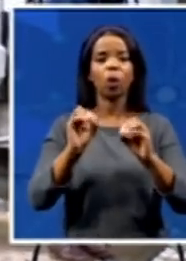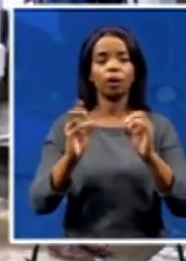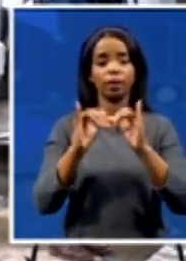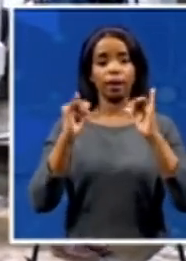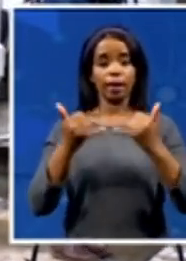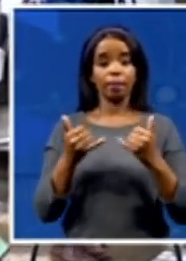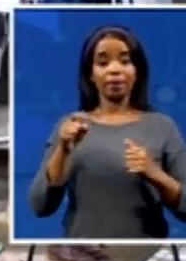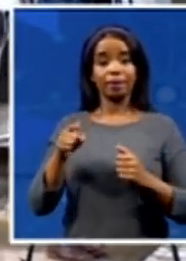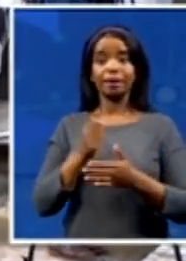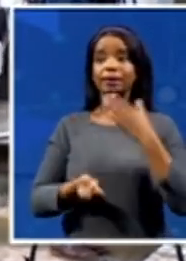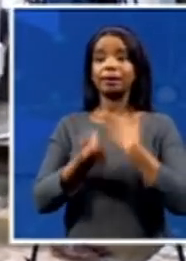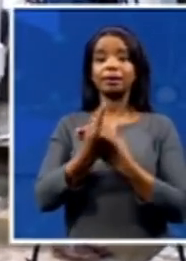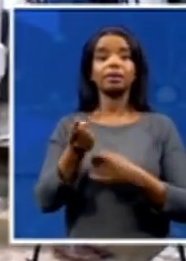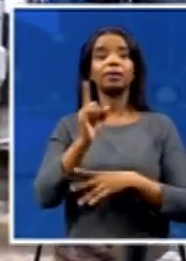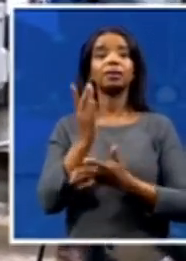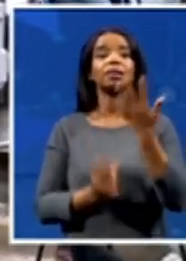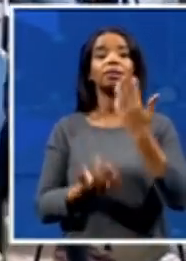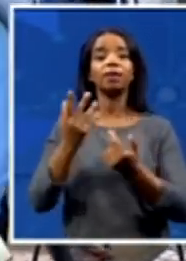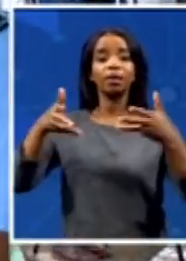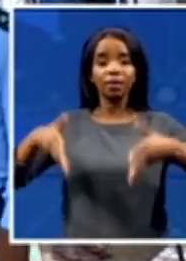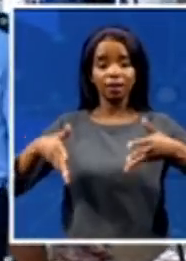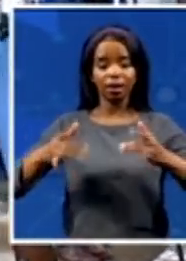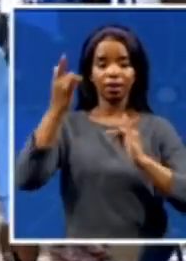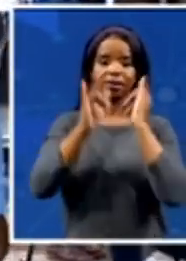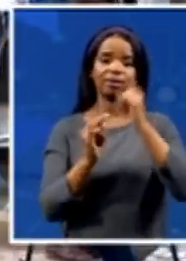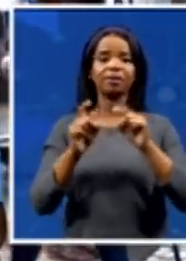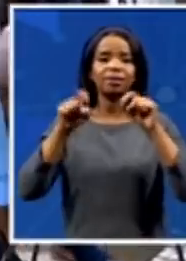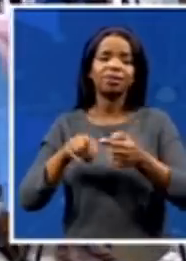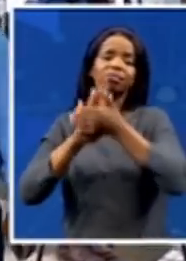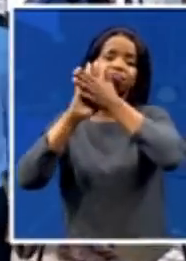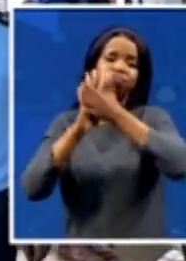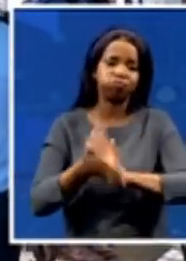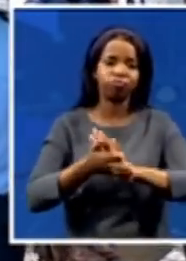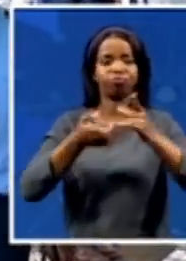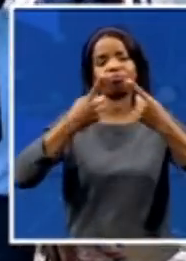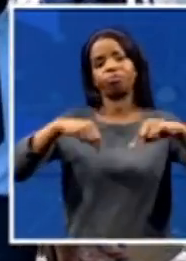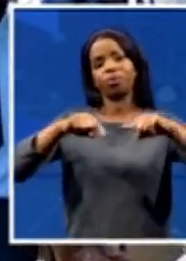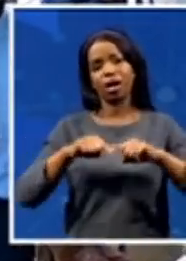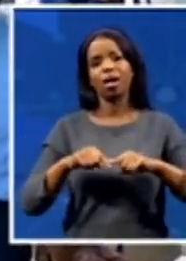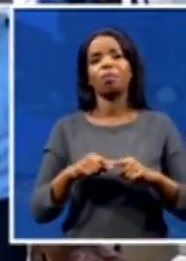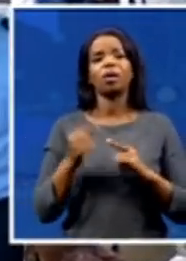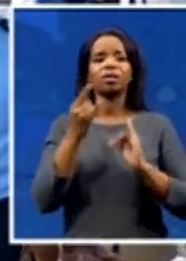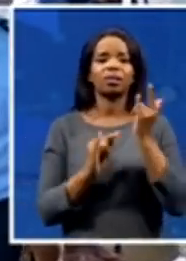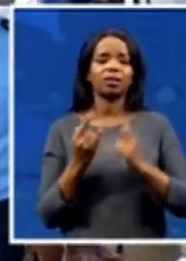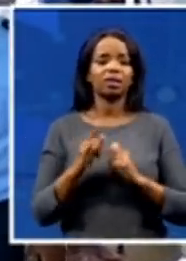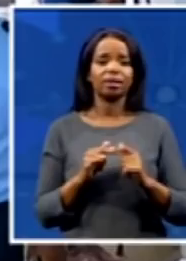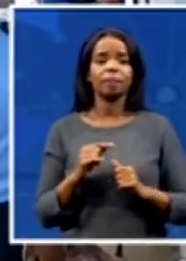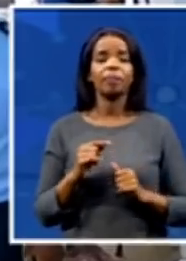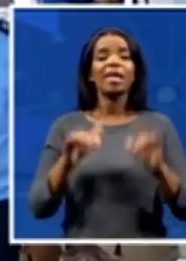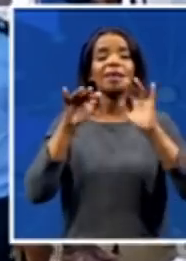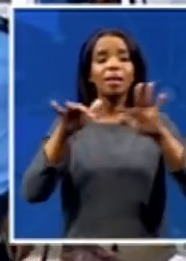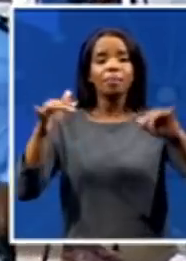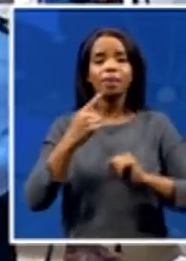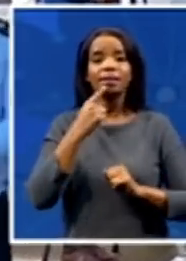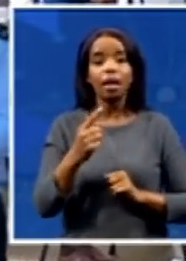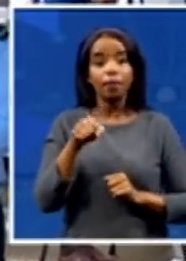infrastructure. Hence, some of the people are saying these problems did not start when the rains came. They started before that. So this